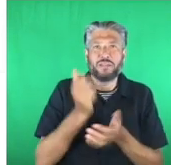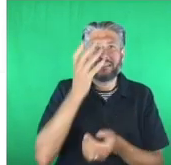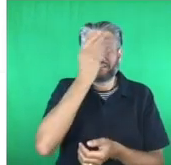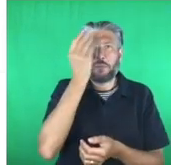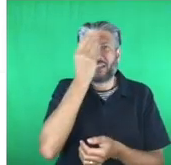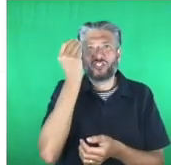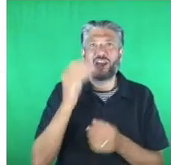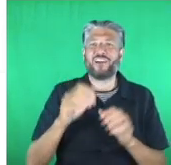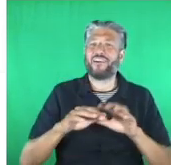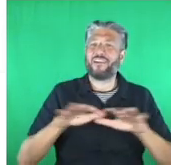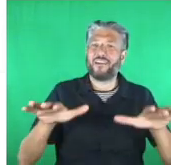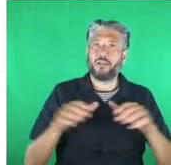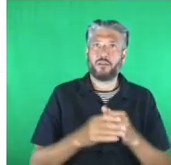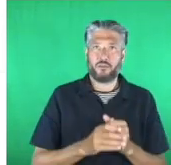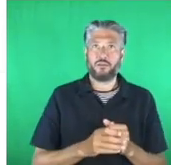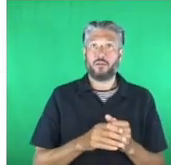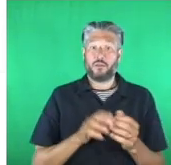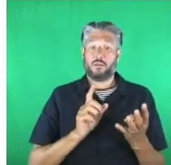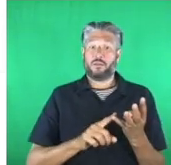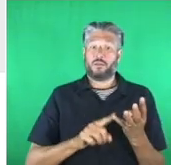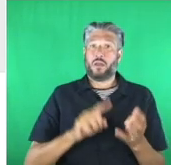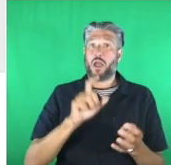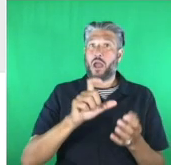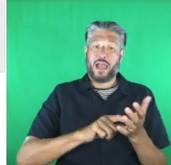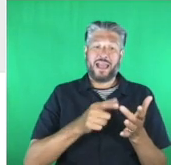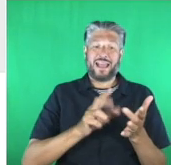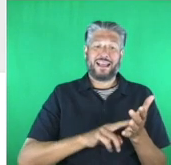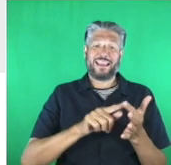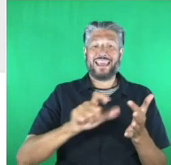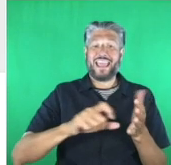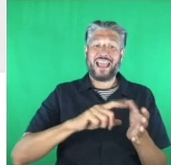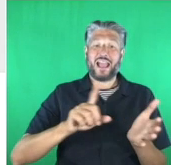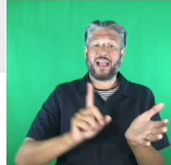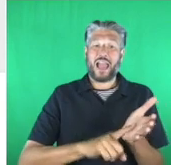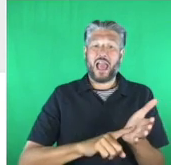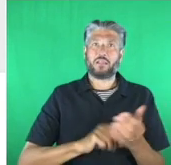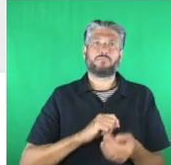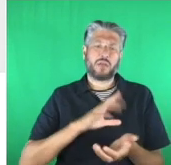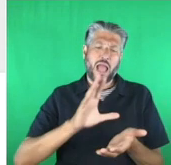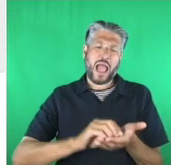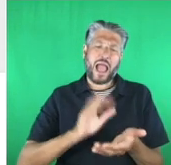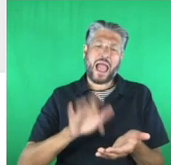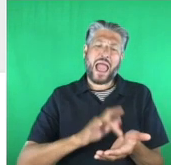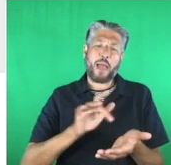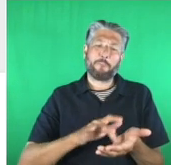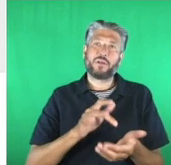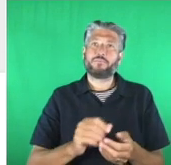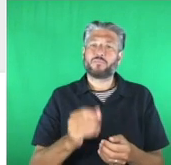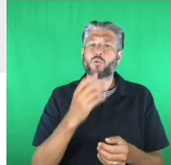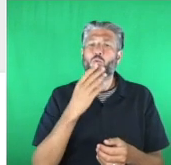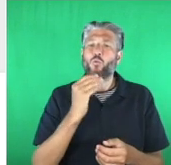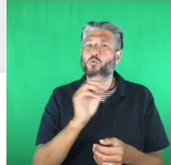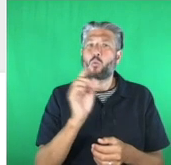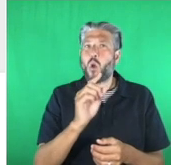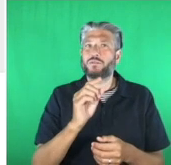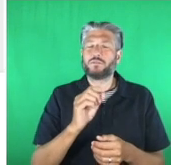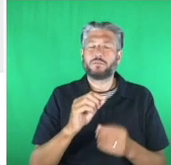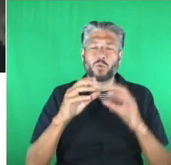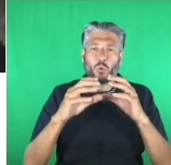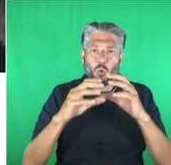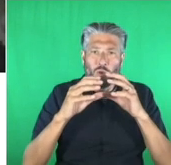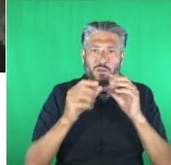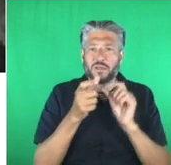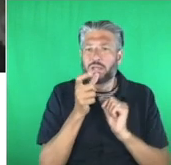startup its free app rapid home has been developed to make using an inhaler with a spacer easier and more fun for young children